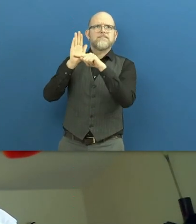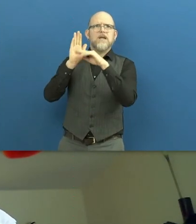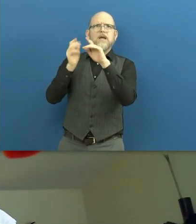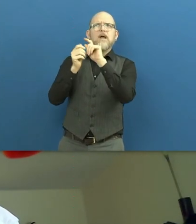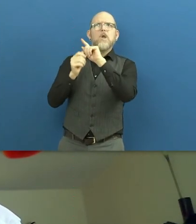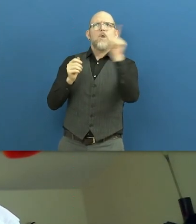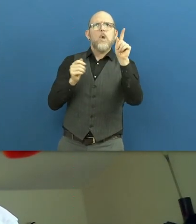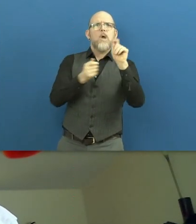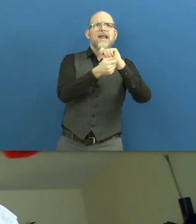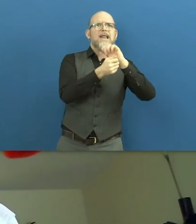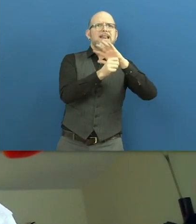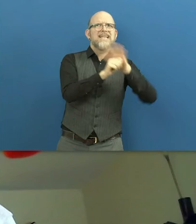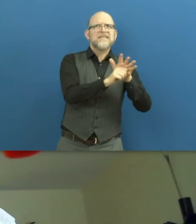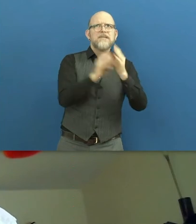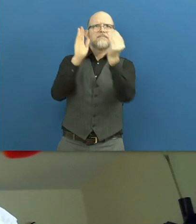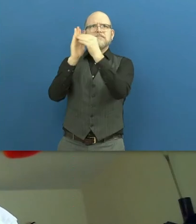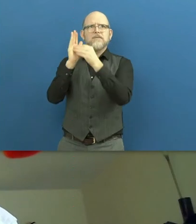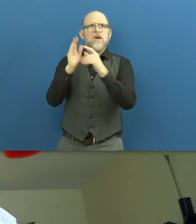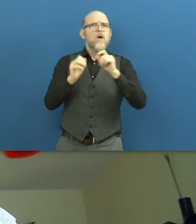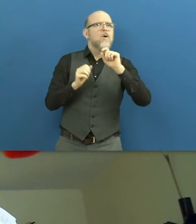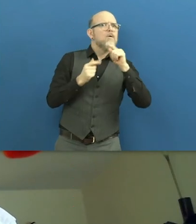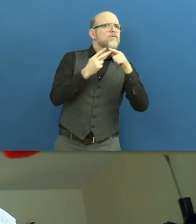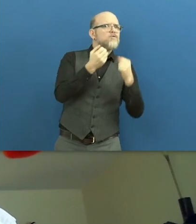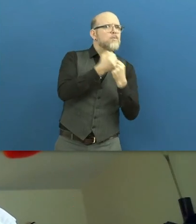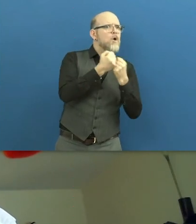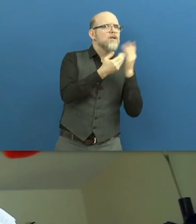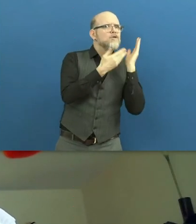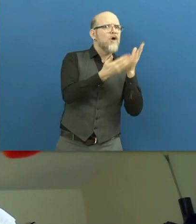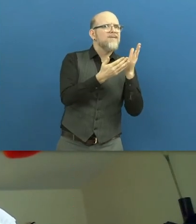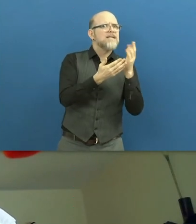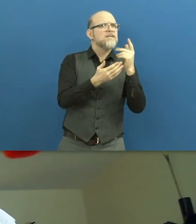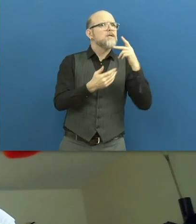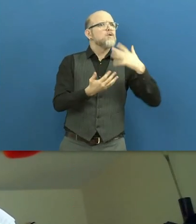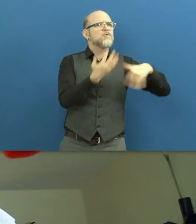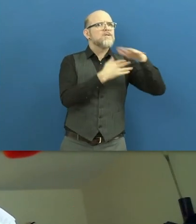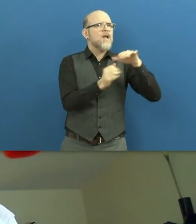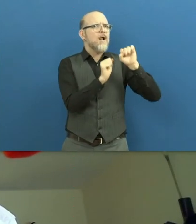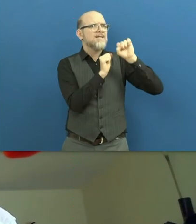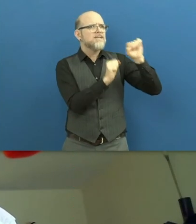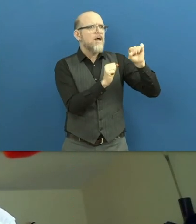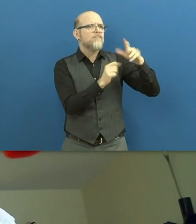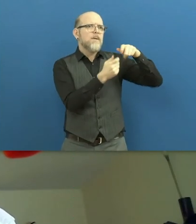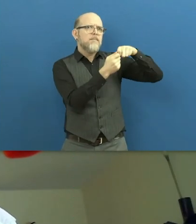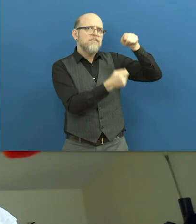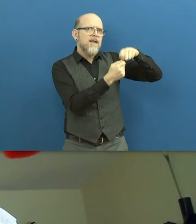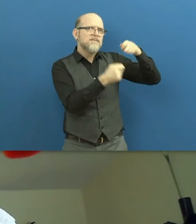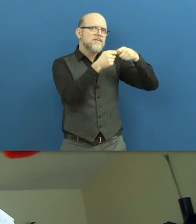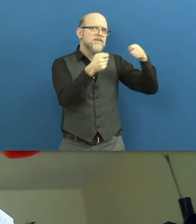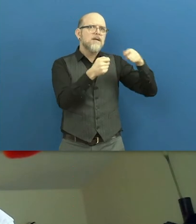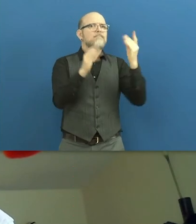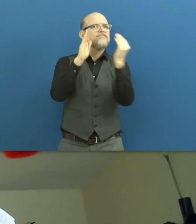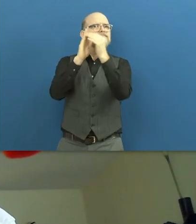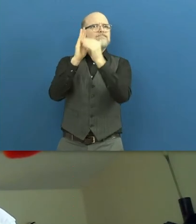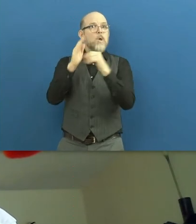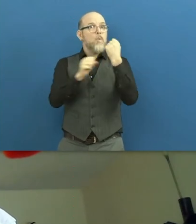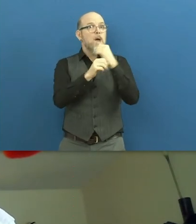all our work. Create support services and social protection measures that enable people to not just access jobs but also